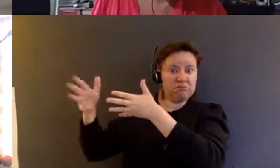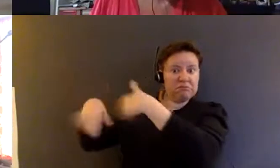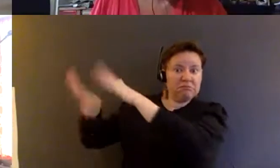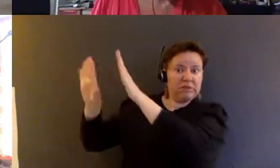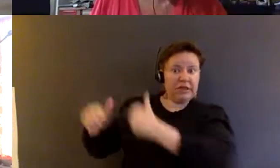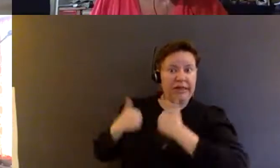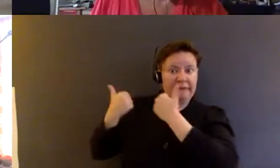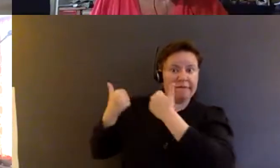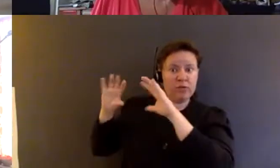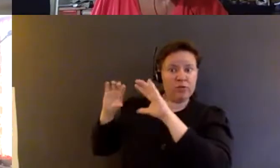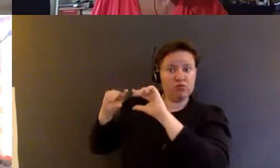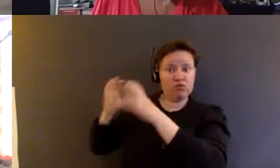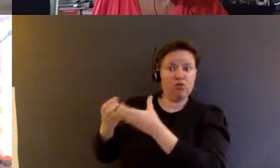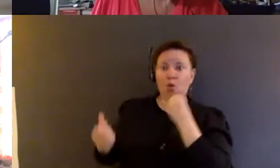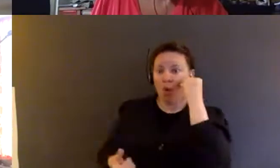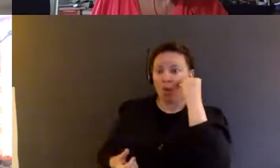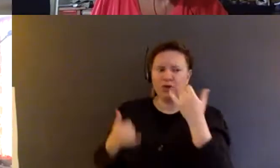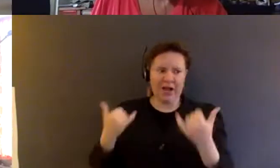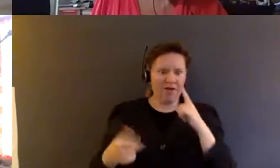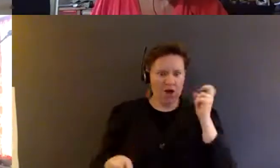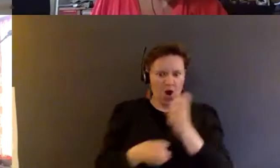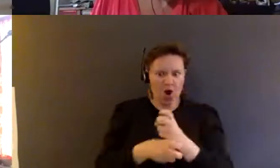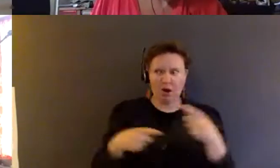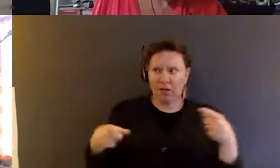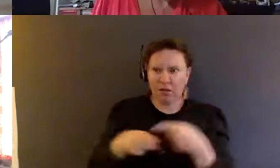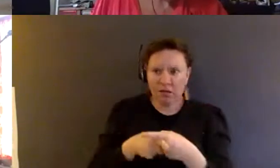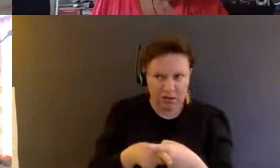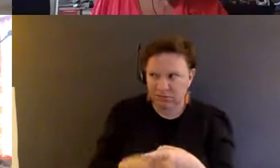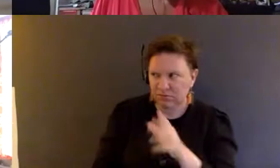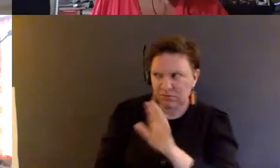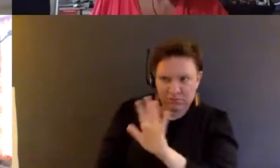counter that, to say it's not.